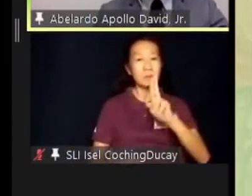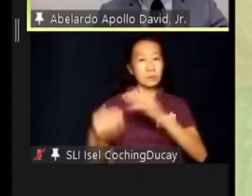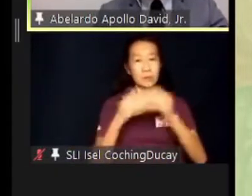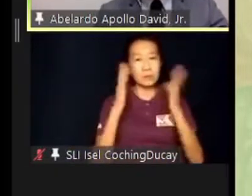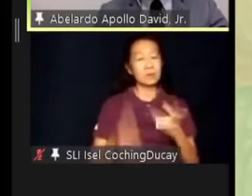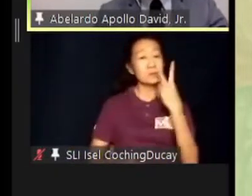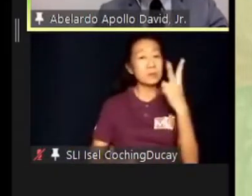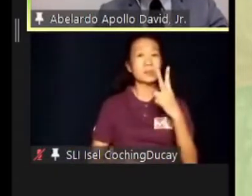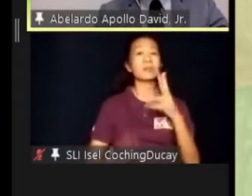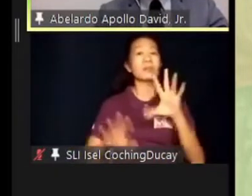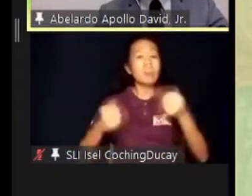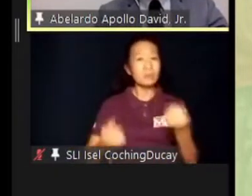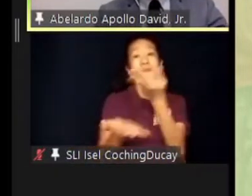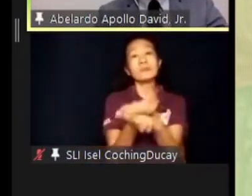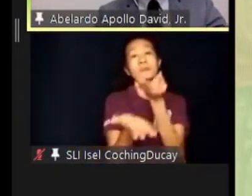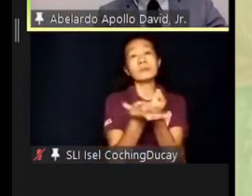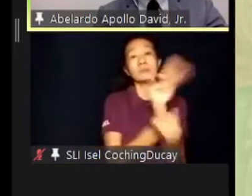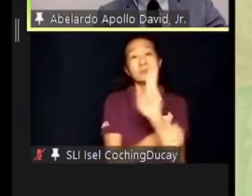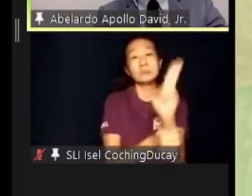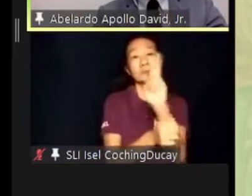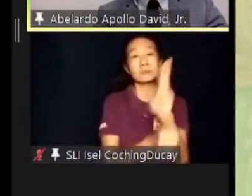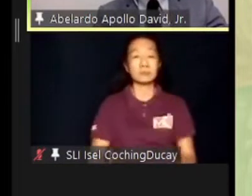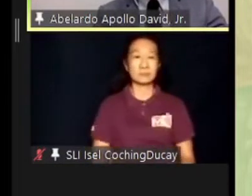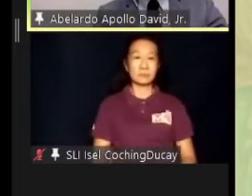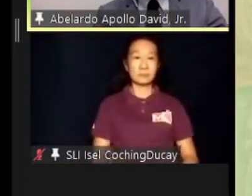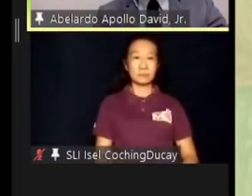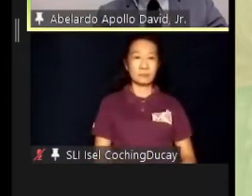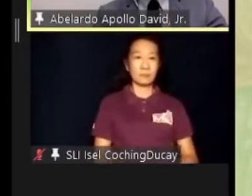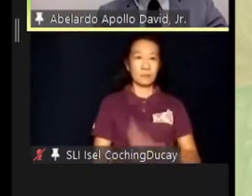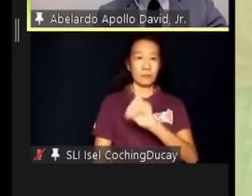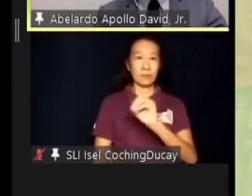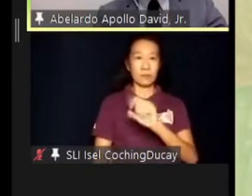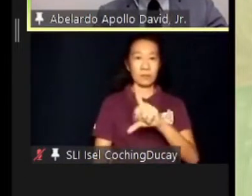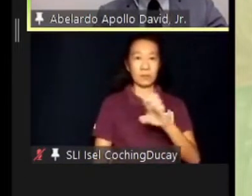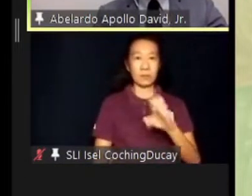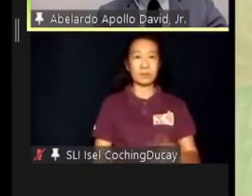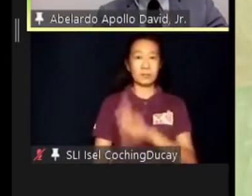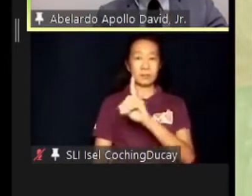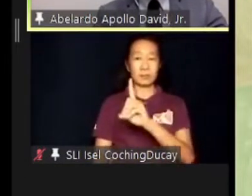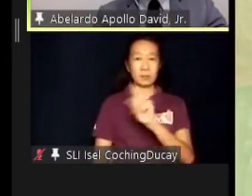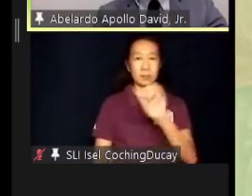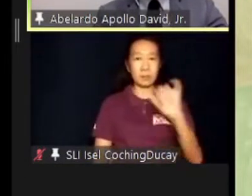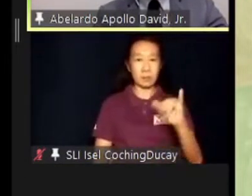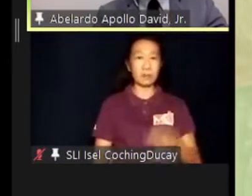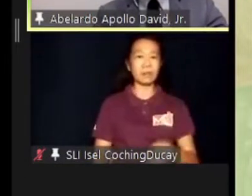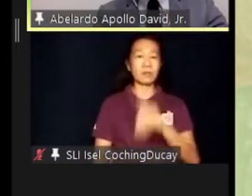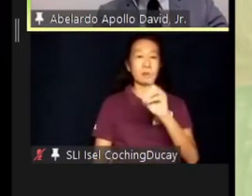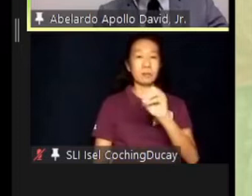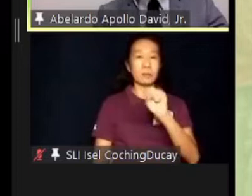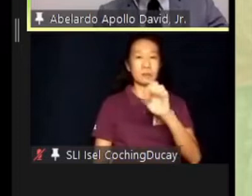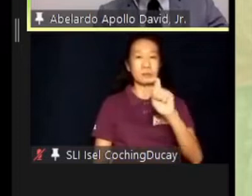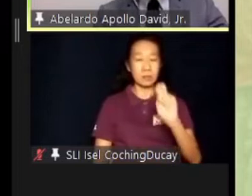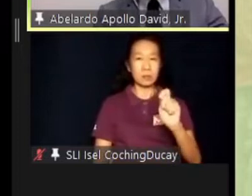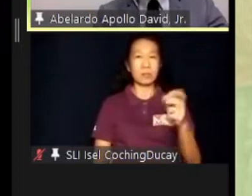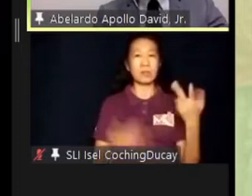this fund is being utilized. Dole, the DTI, and DUST have